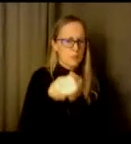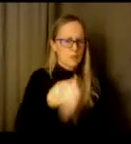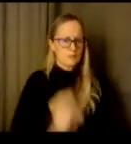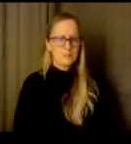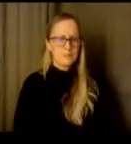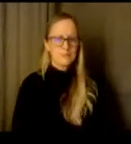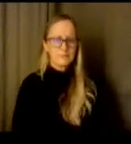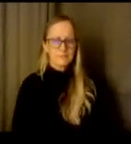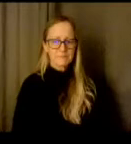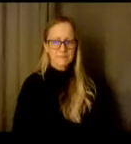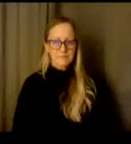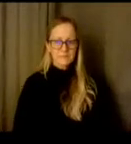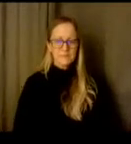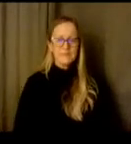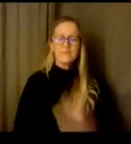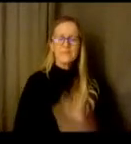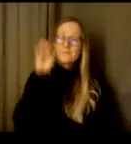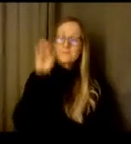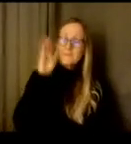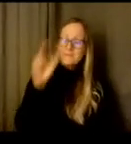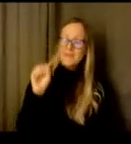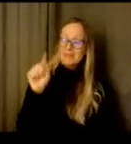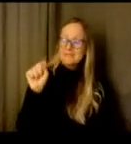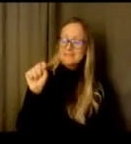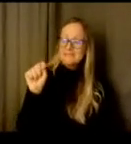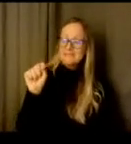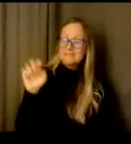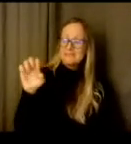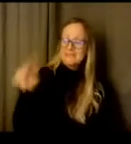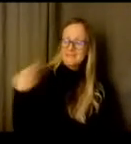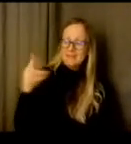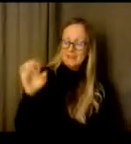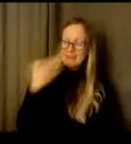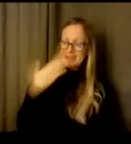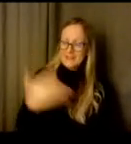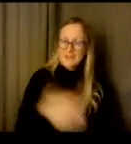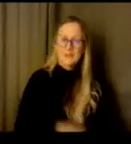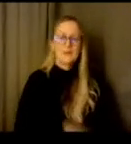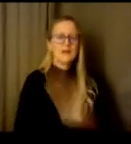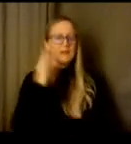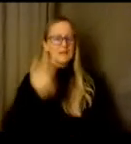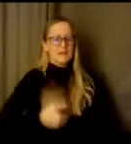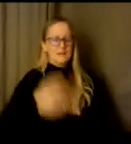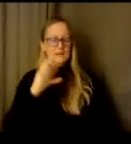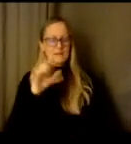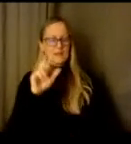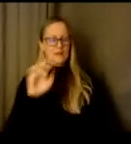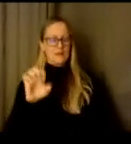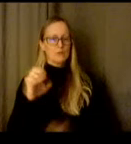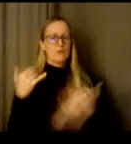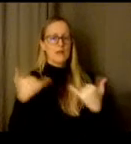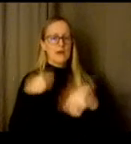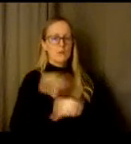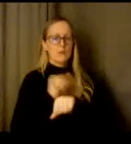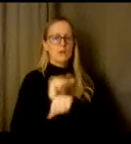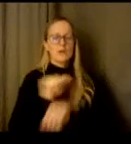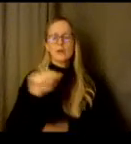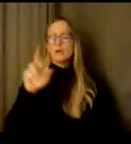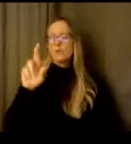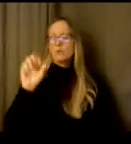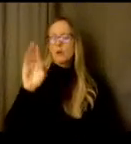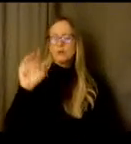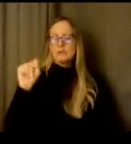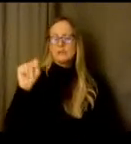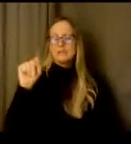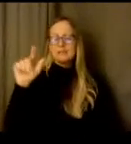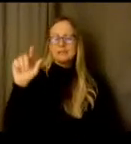Thank you Stephanie. I am Carrie Severson and I am the school social worker currently at Robert Eagle Staff Middle School. This is my